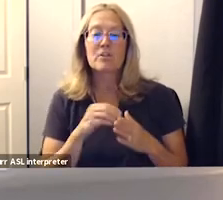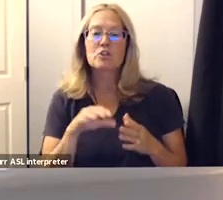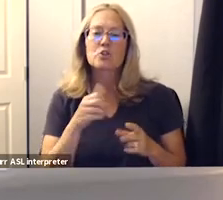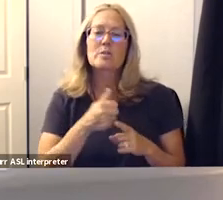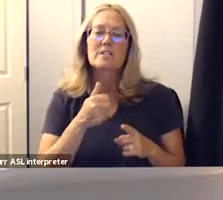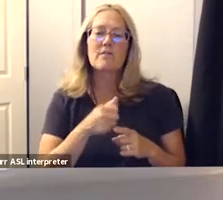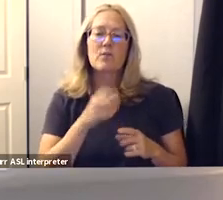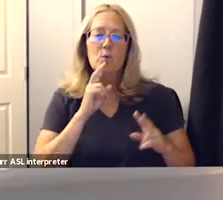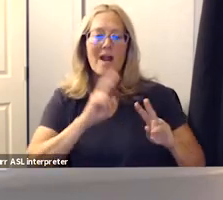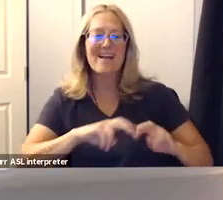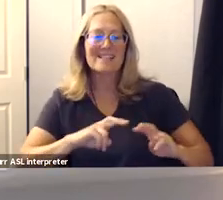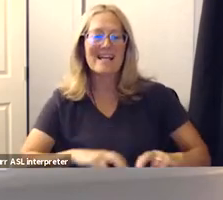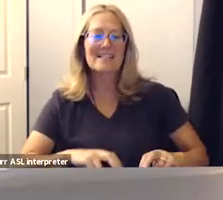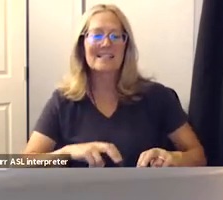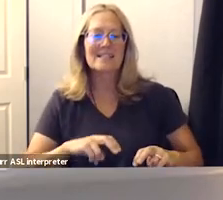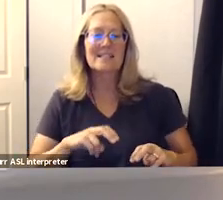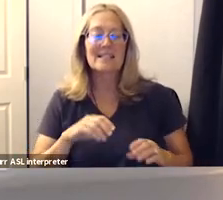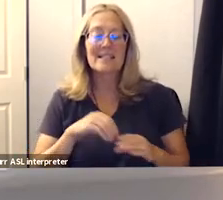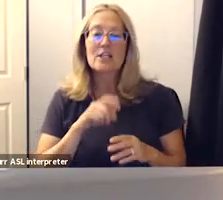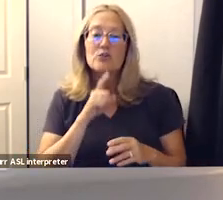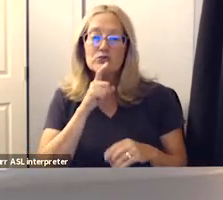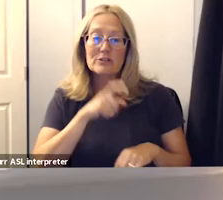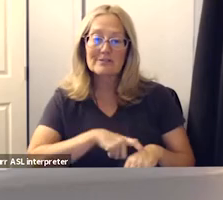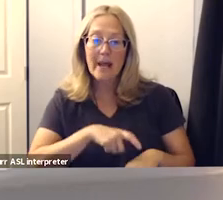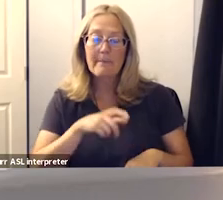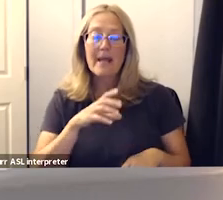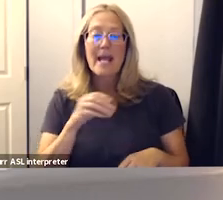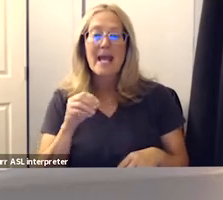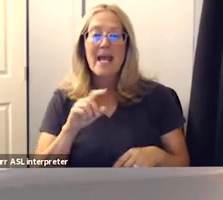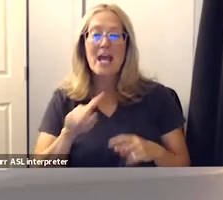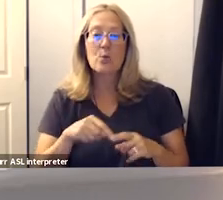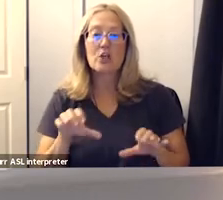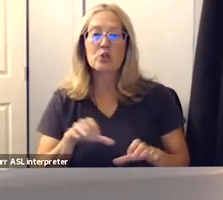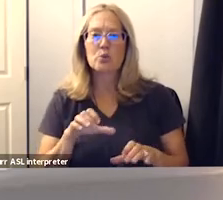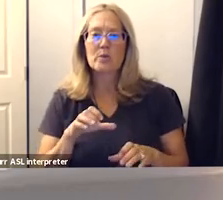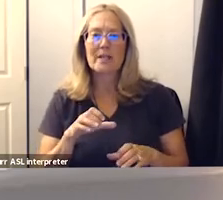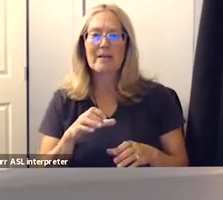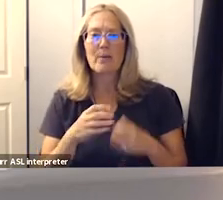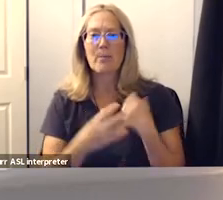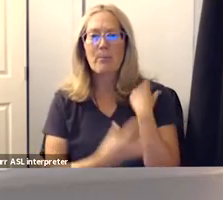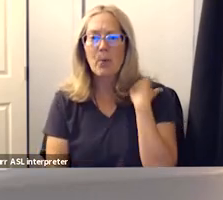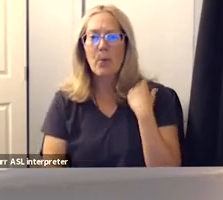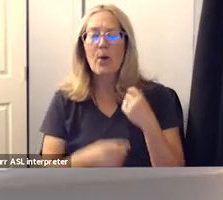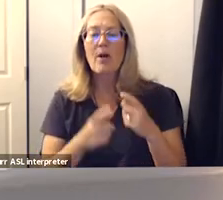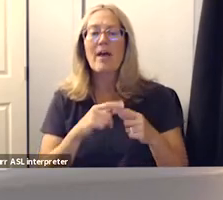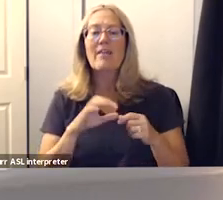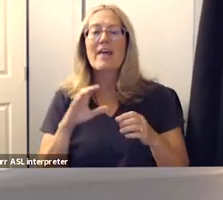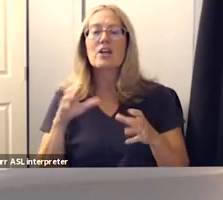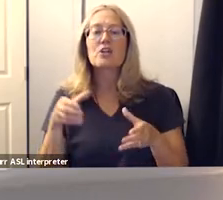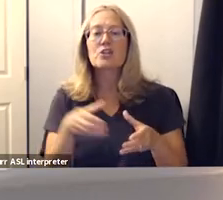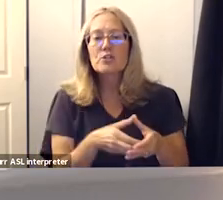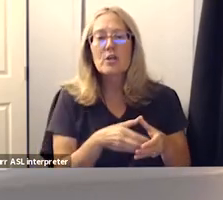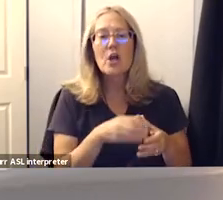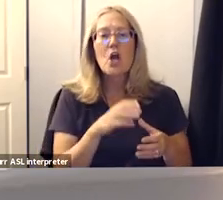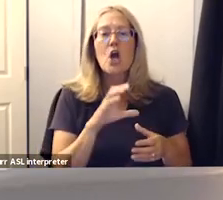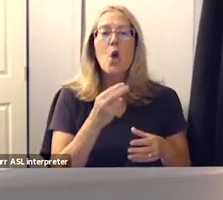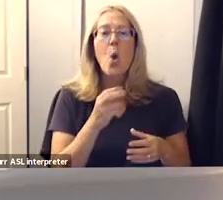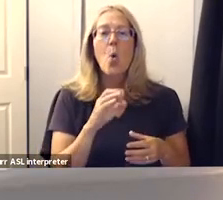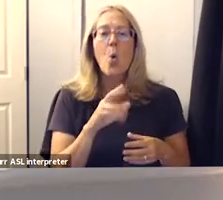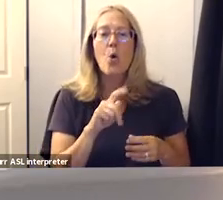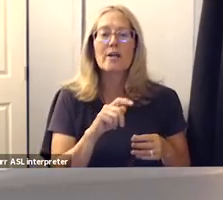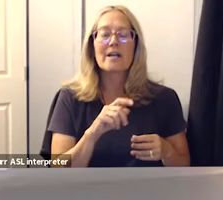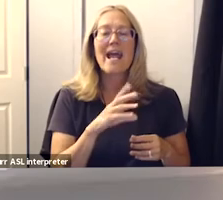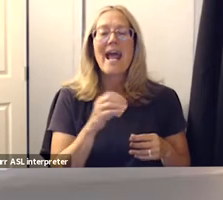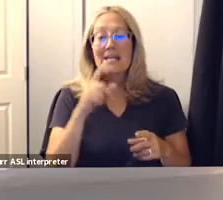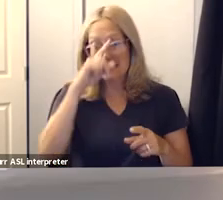being assessed felt in real time and when they were doing poorly they were brought in in small cohorts and then we went to summer